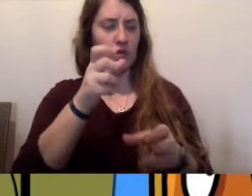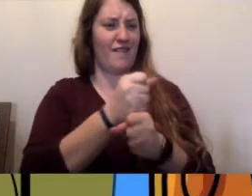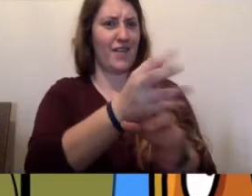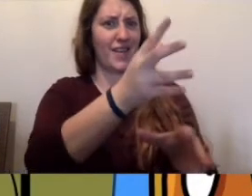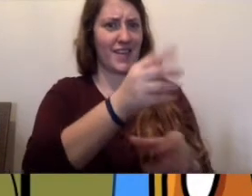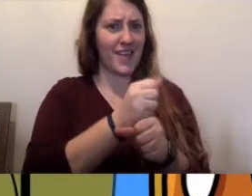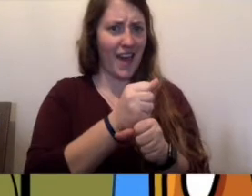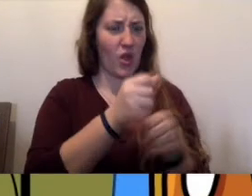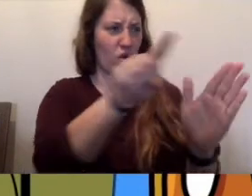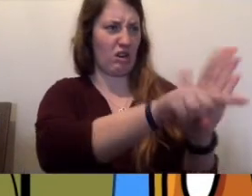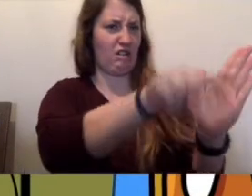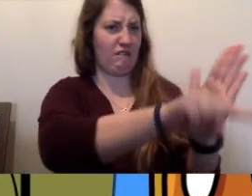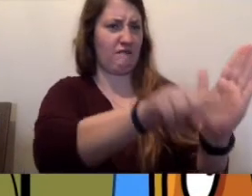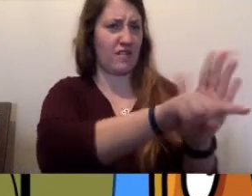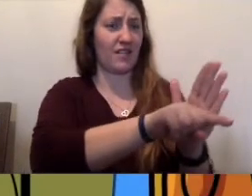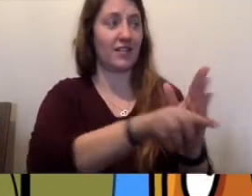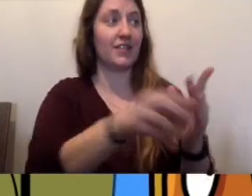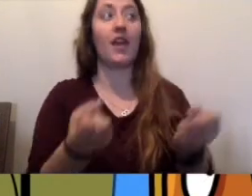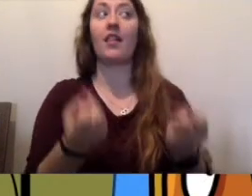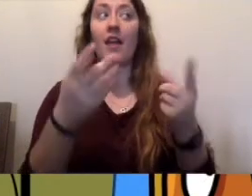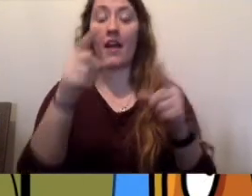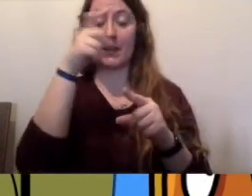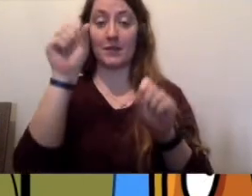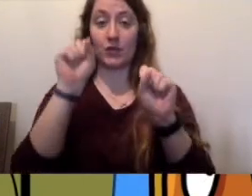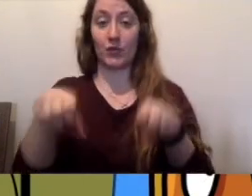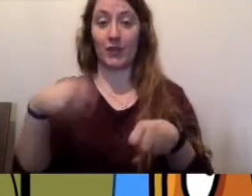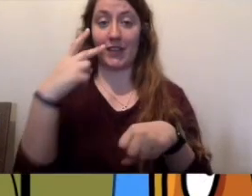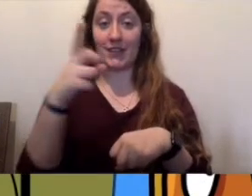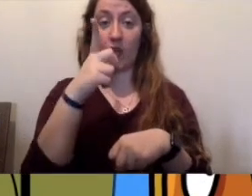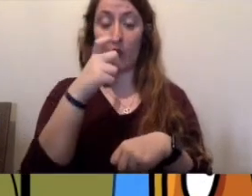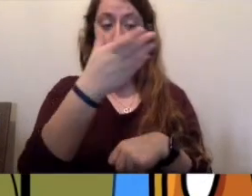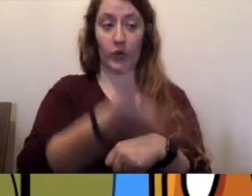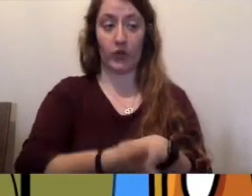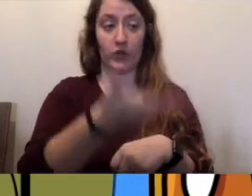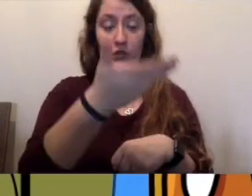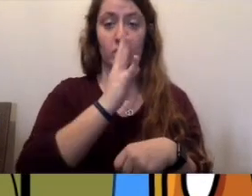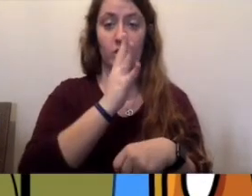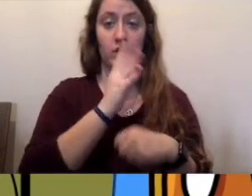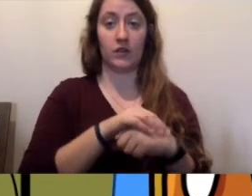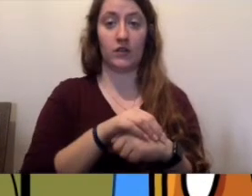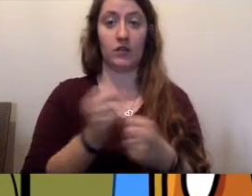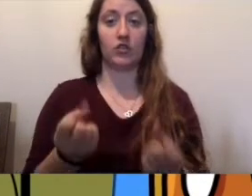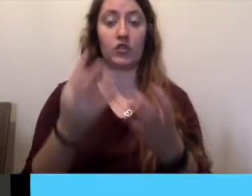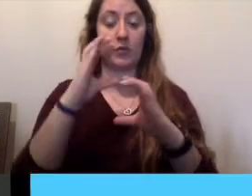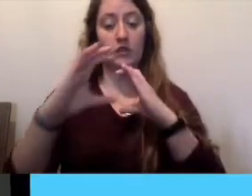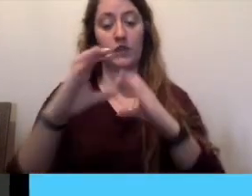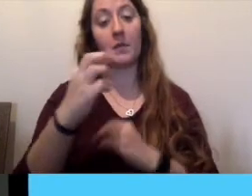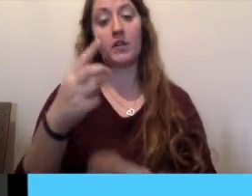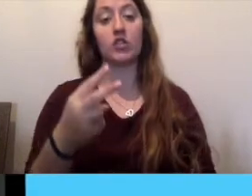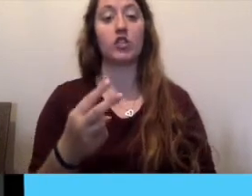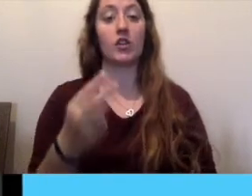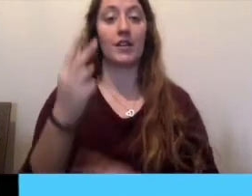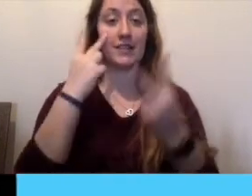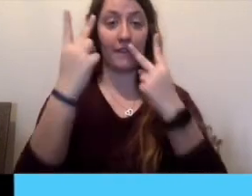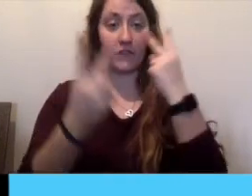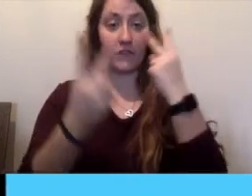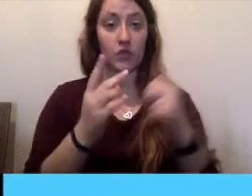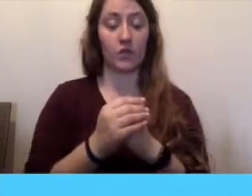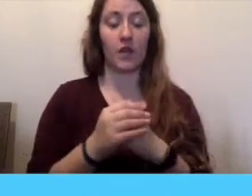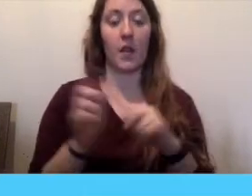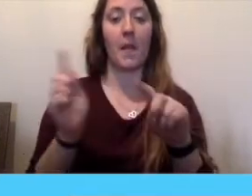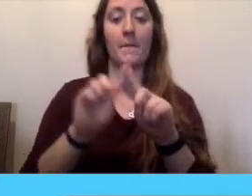A lot of that's because you can see who you're talking to, and so much of our communication is visual. But when you talk online,